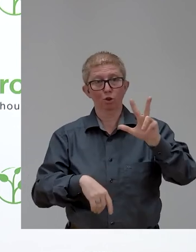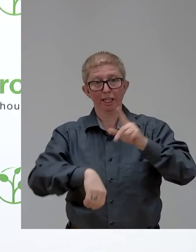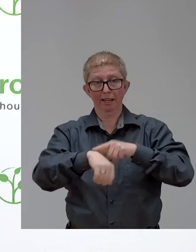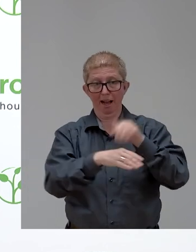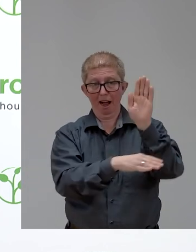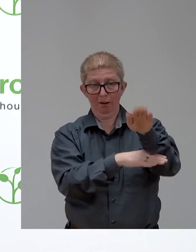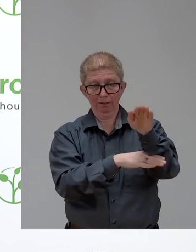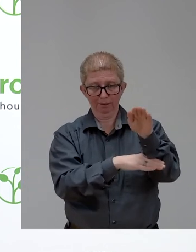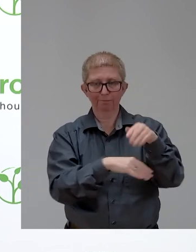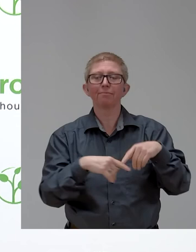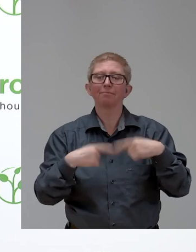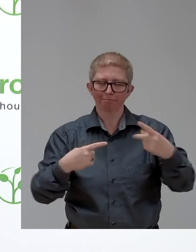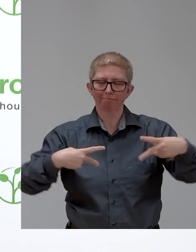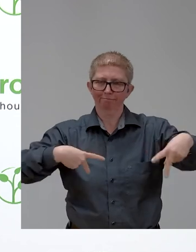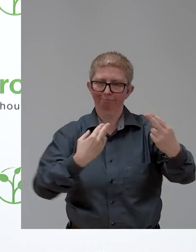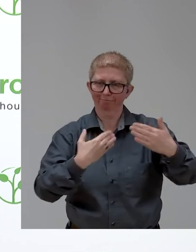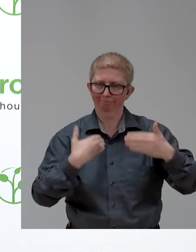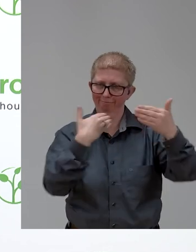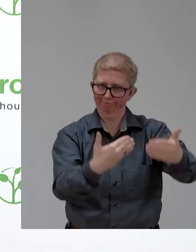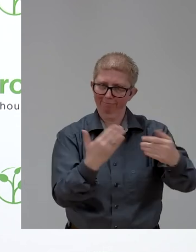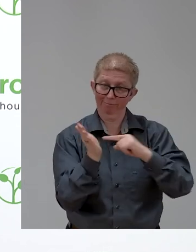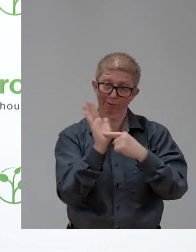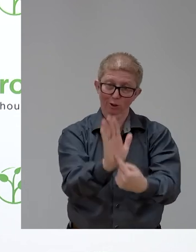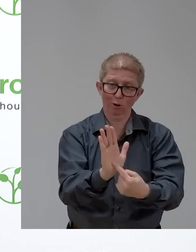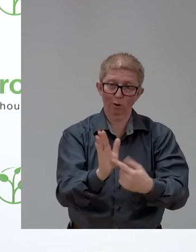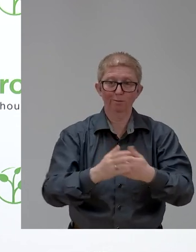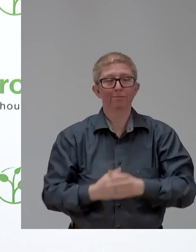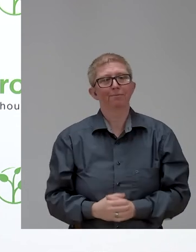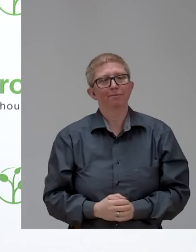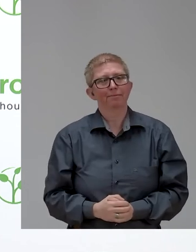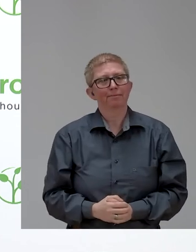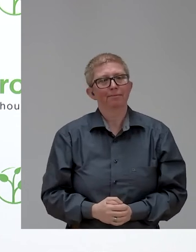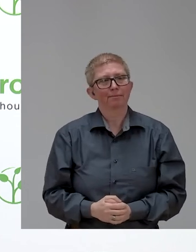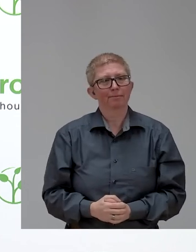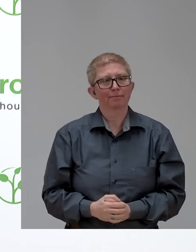and please stay with us and stay tuned to the Zero project. Thank you.